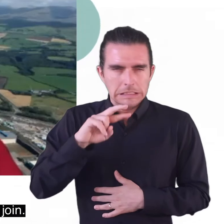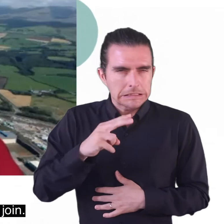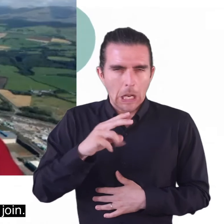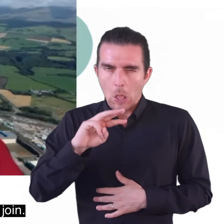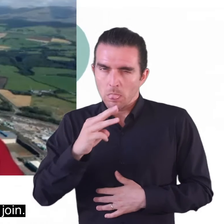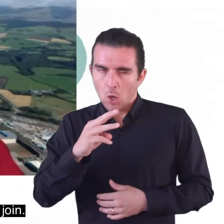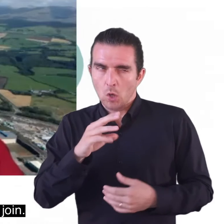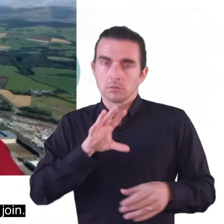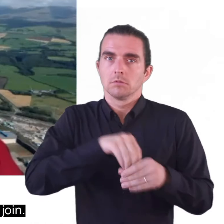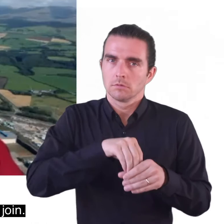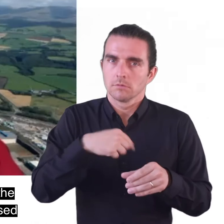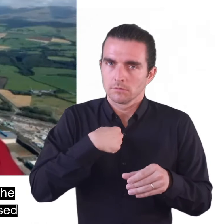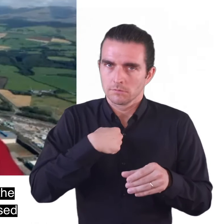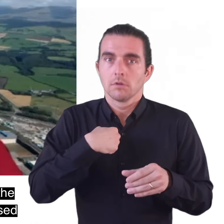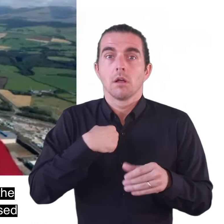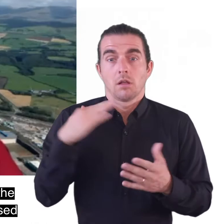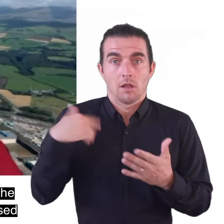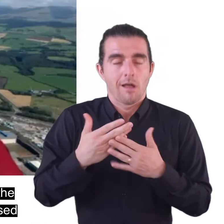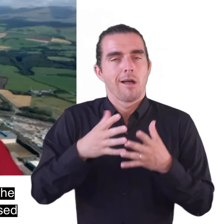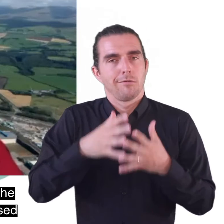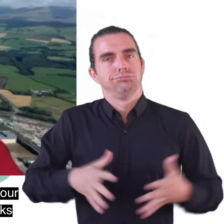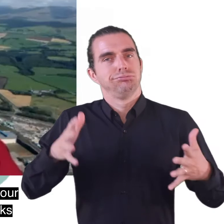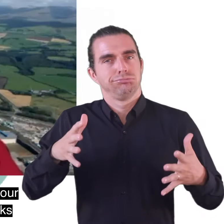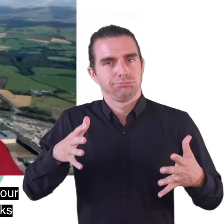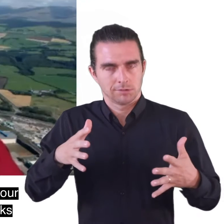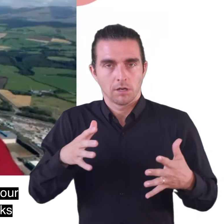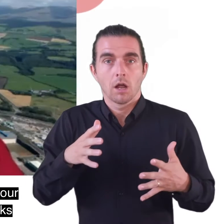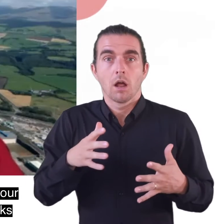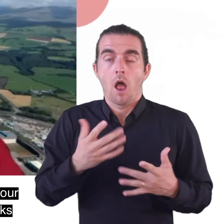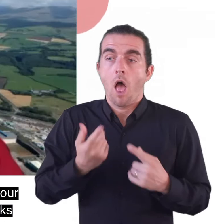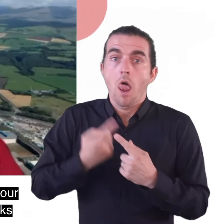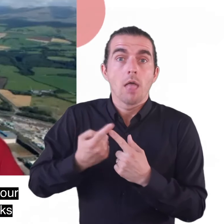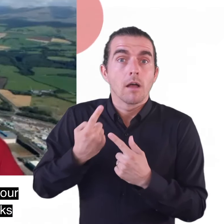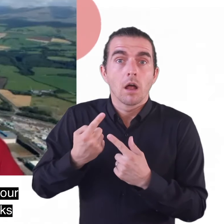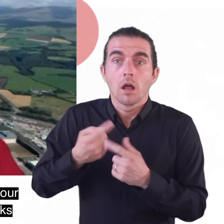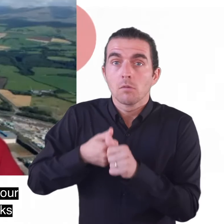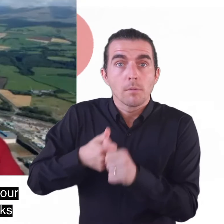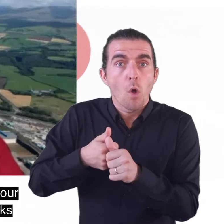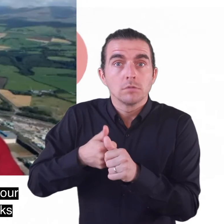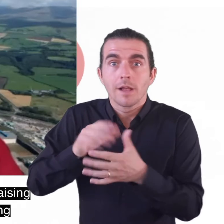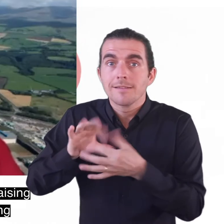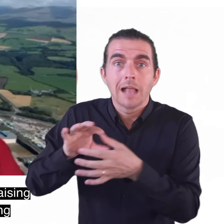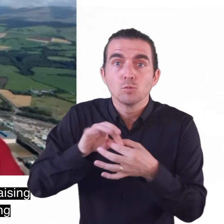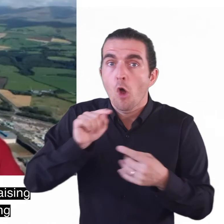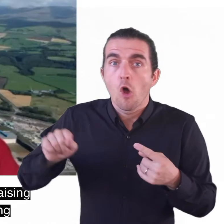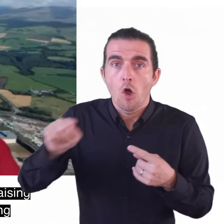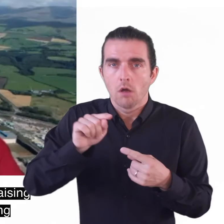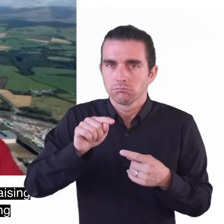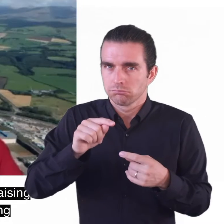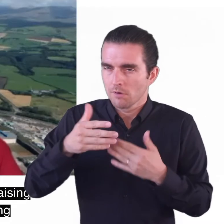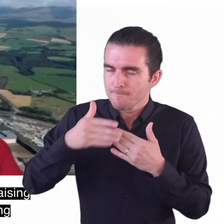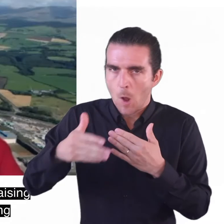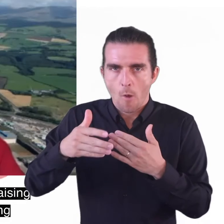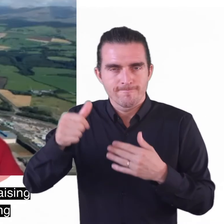autistic adult to join and then since then the numbers have increased because like many of our other support networks they do so much work